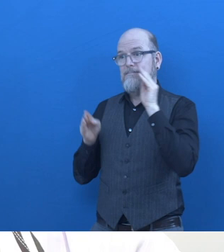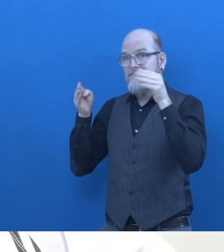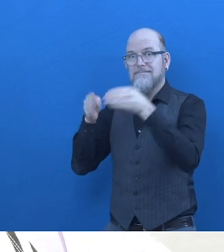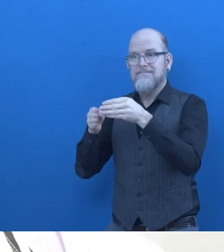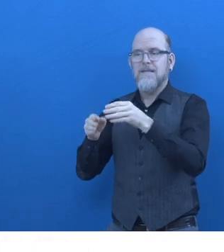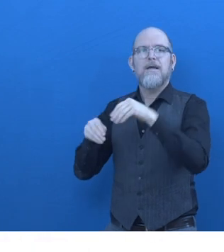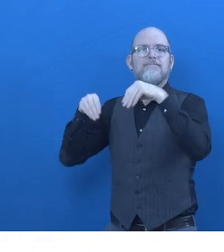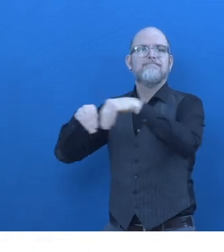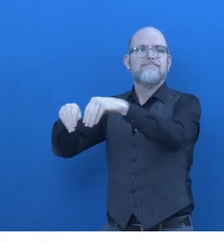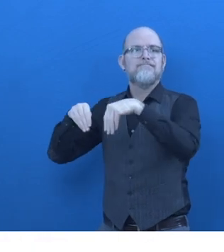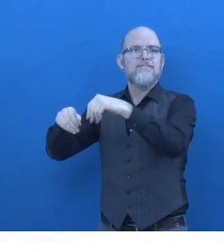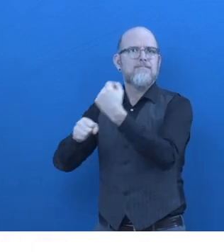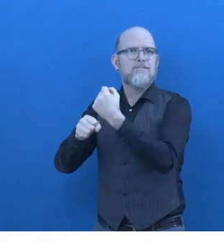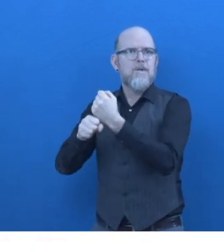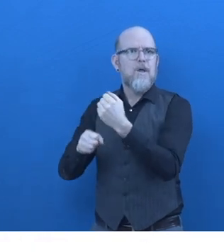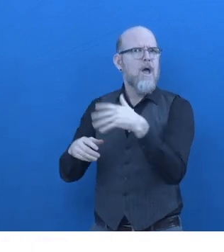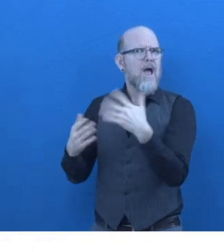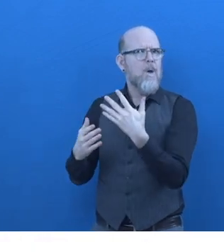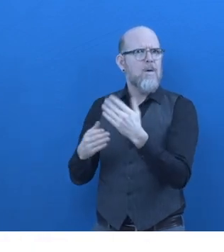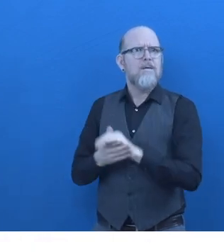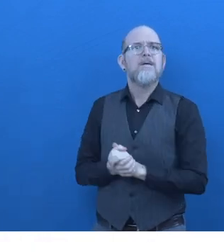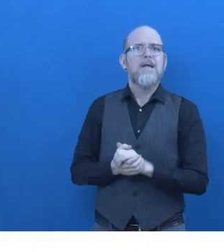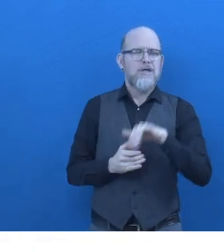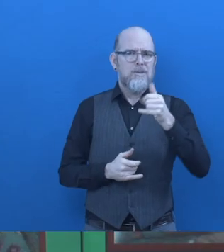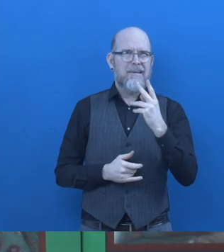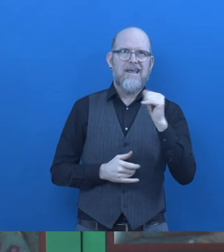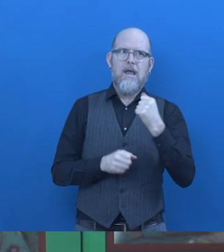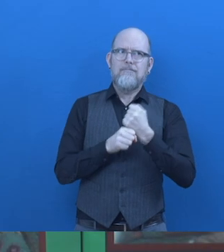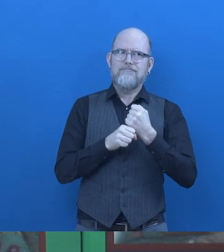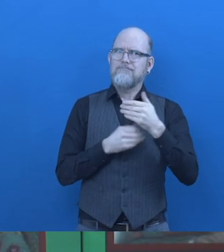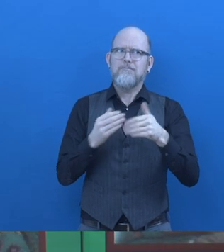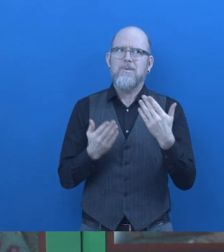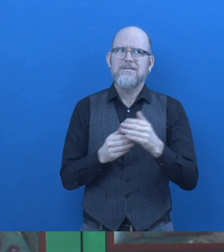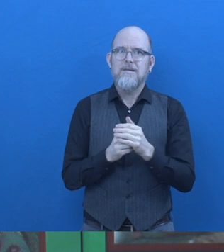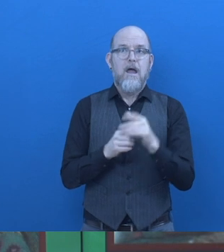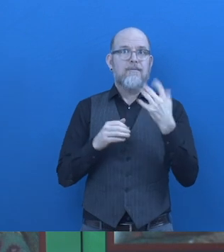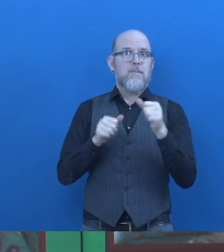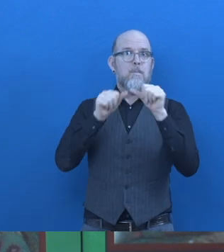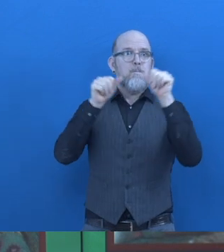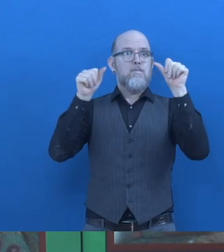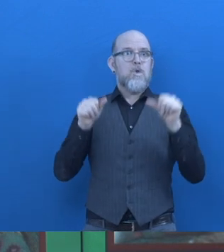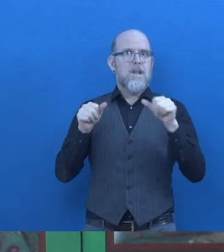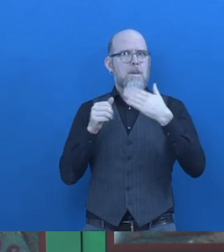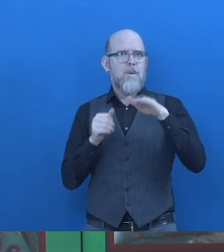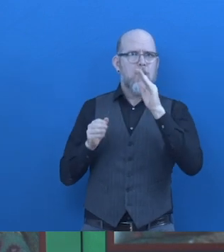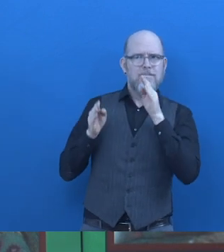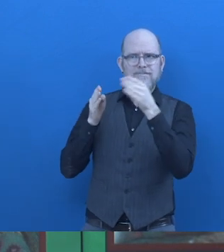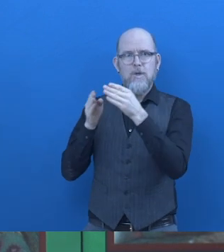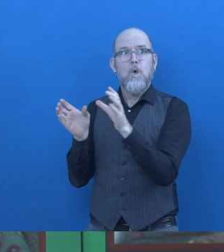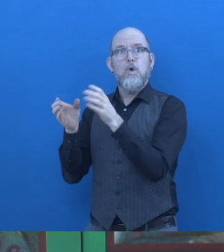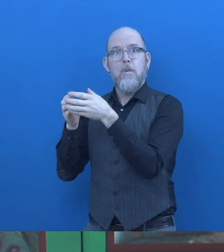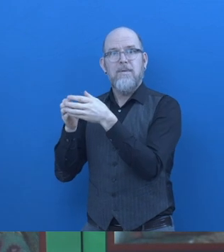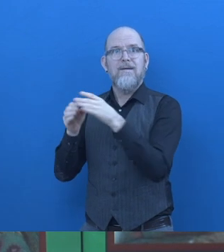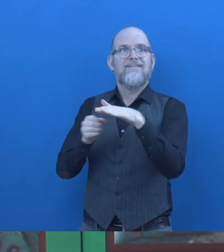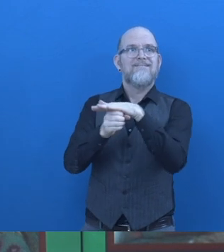is more focused. How does Jubica work? The business model is more engaged with a group-based